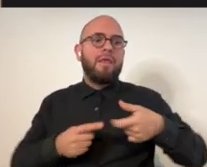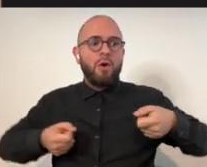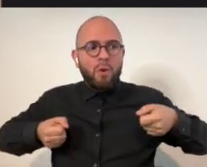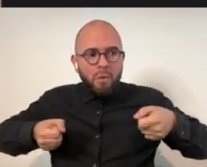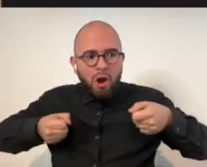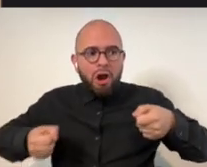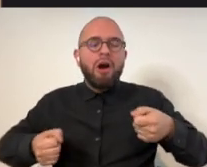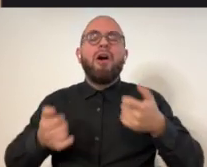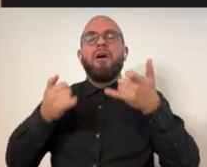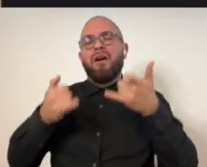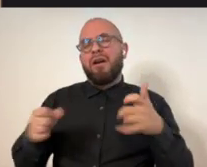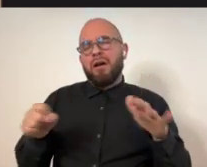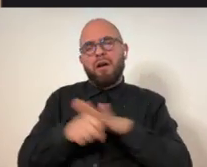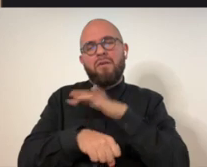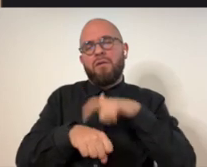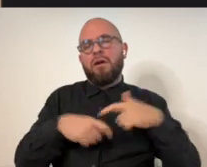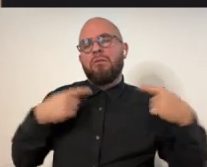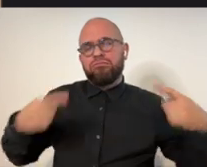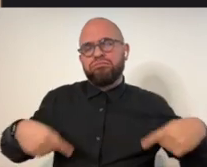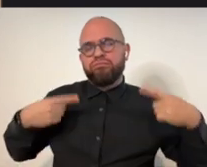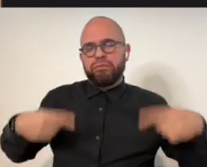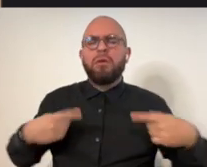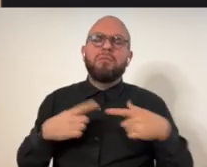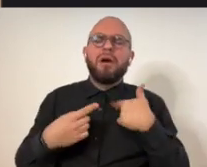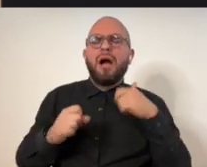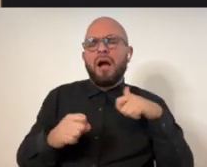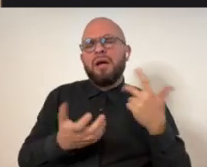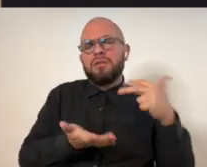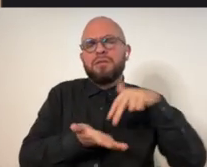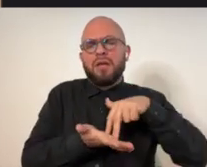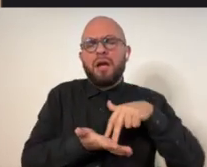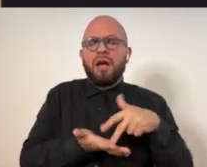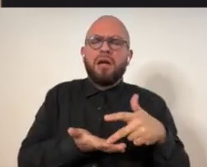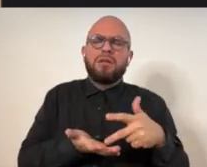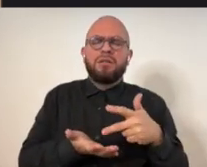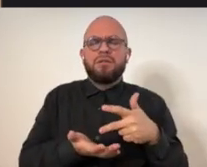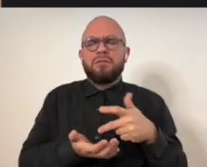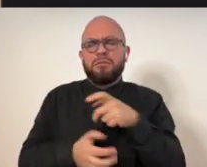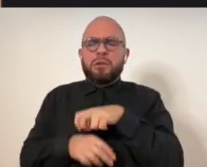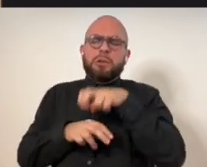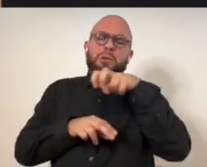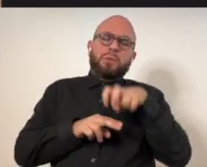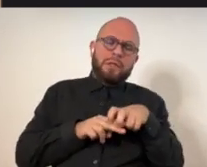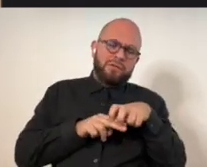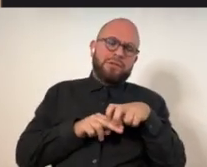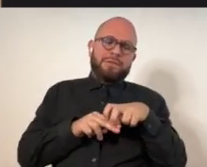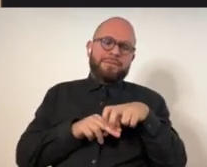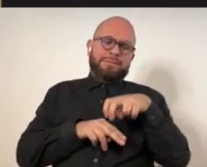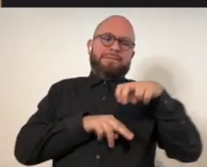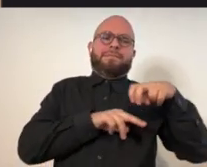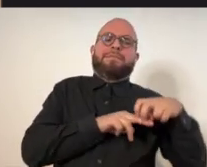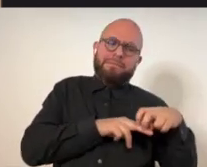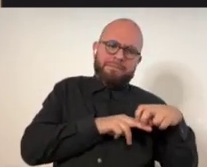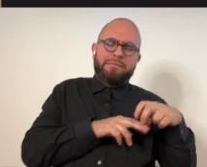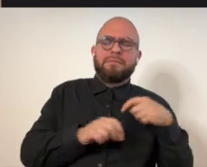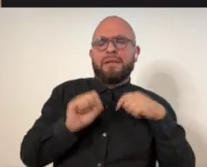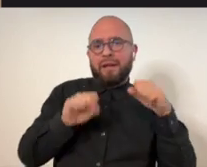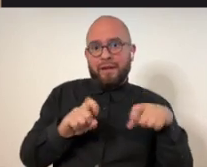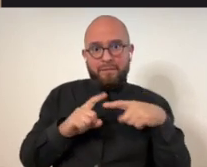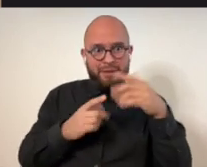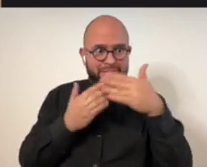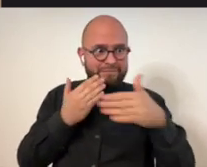walker. And then now I'm using wheelchair pretty much full time, although I can full stand